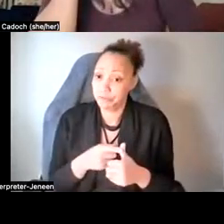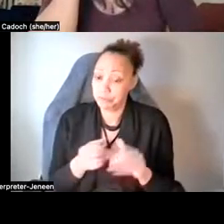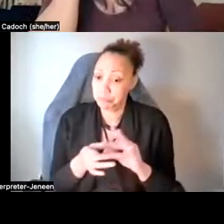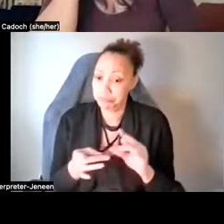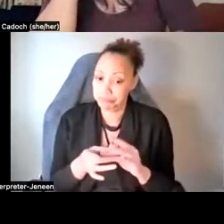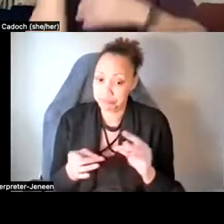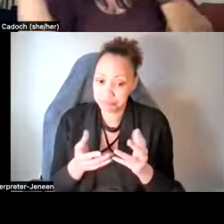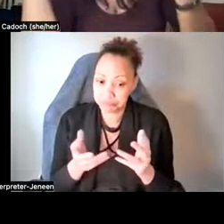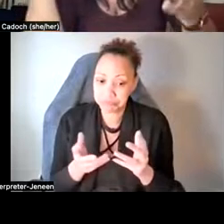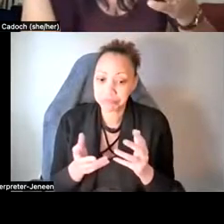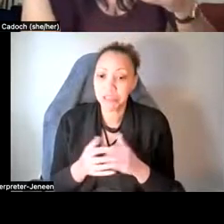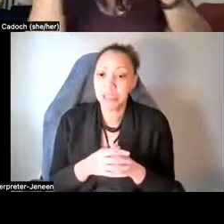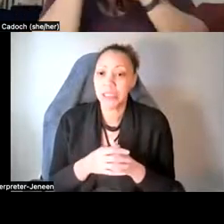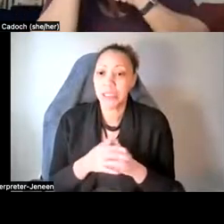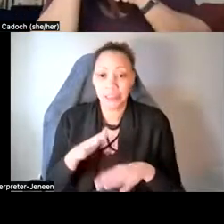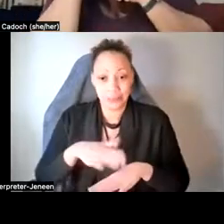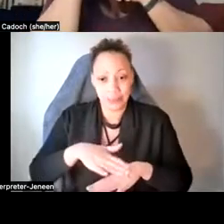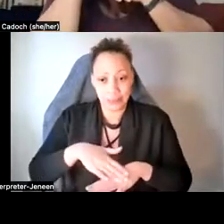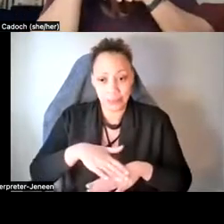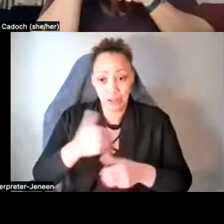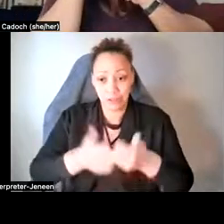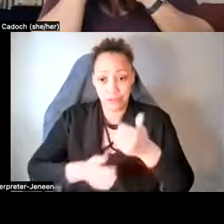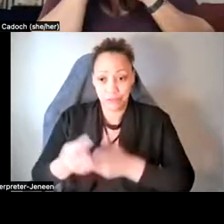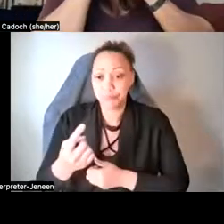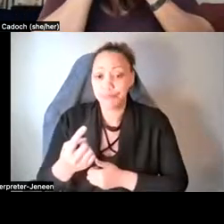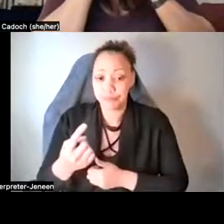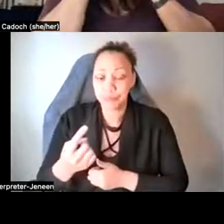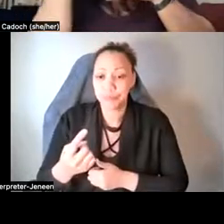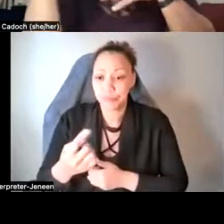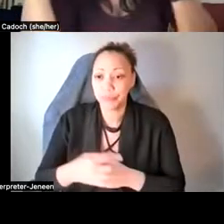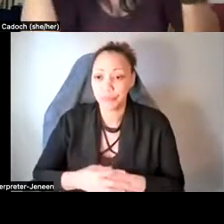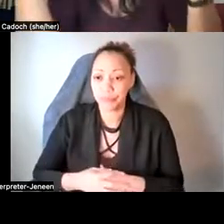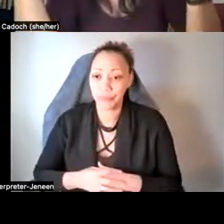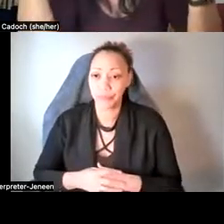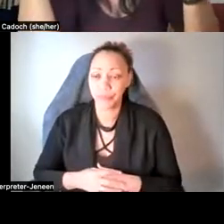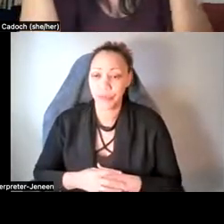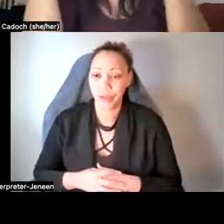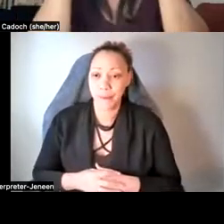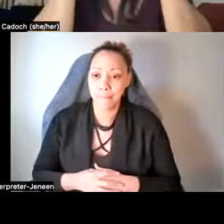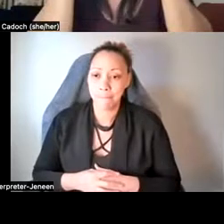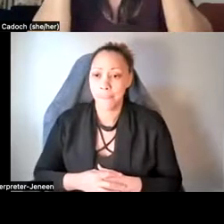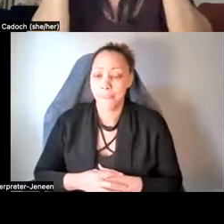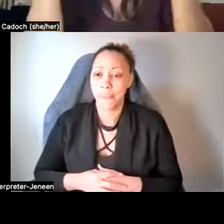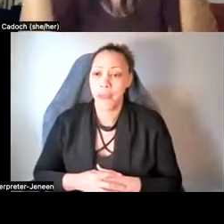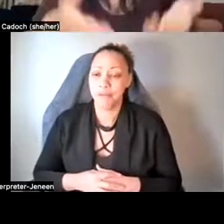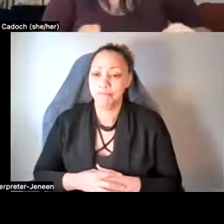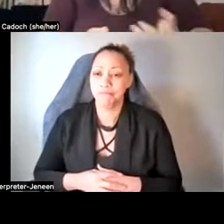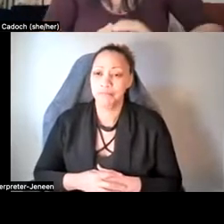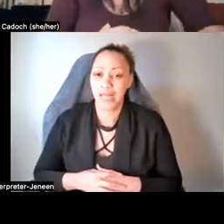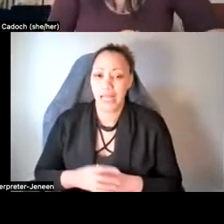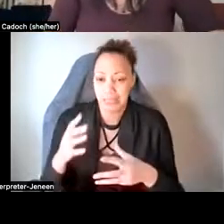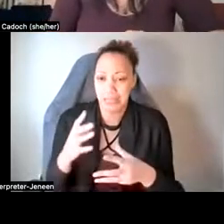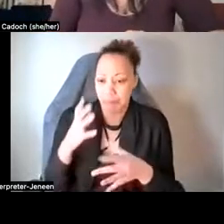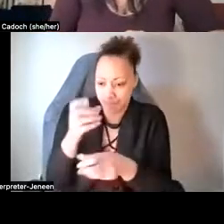here is a caution for everybody and kind of a caveat to everything I'm about to